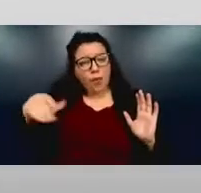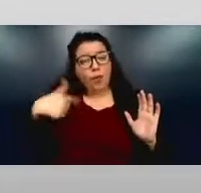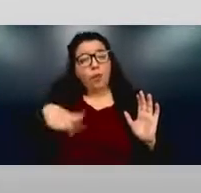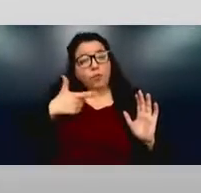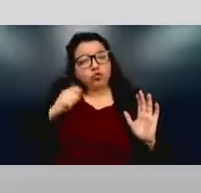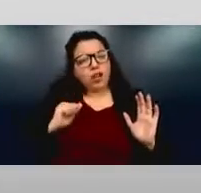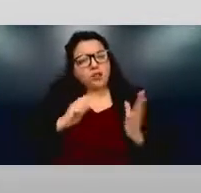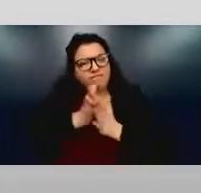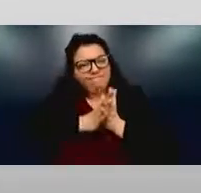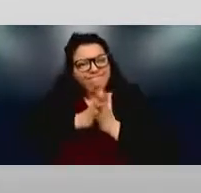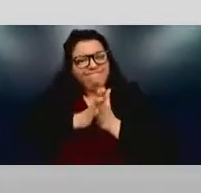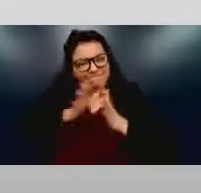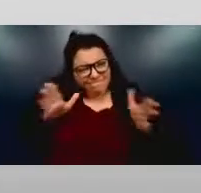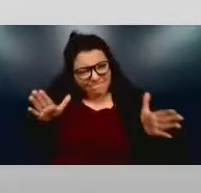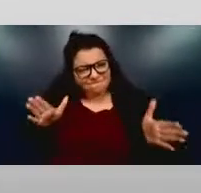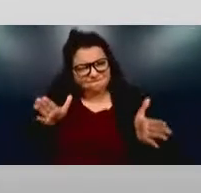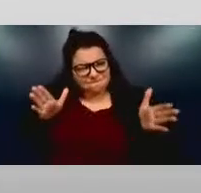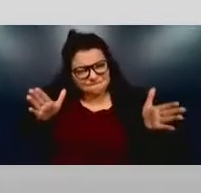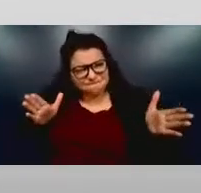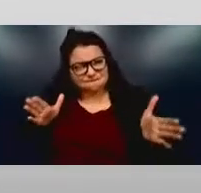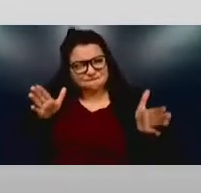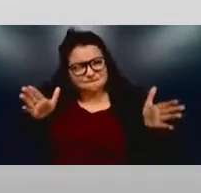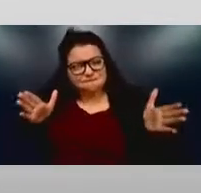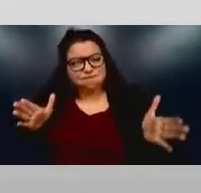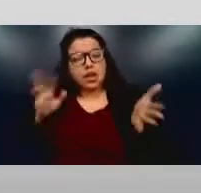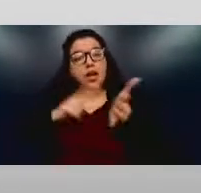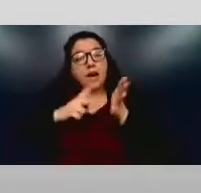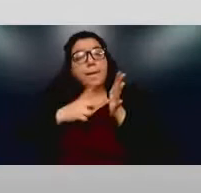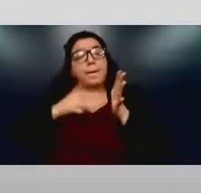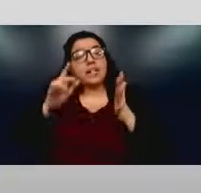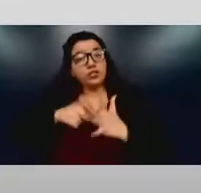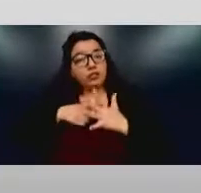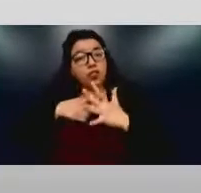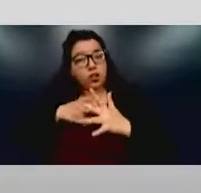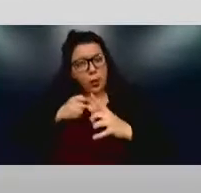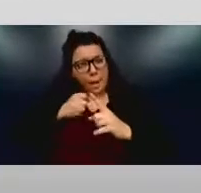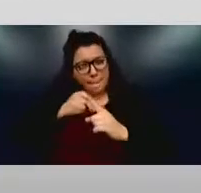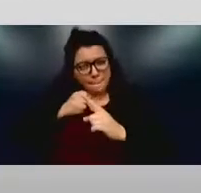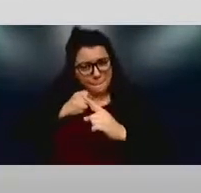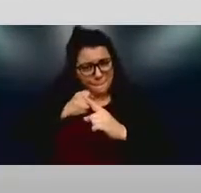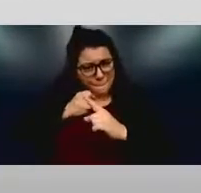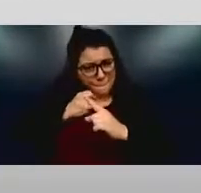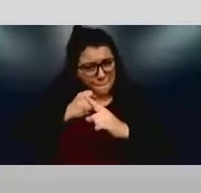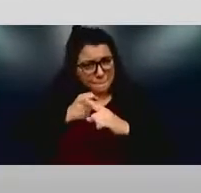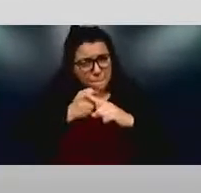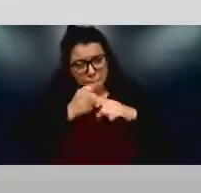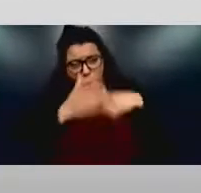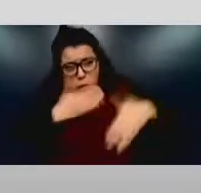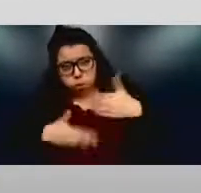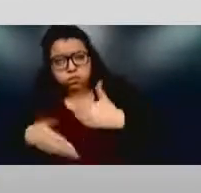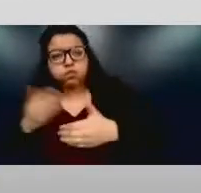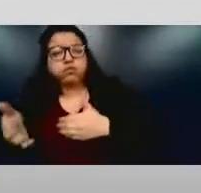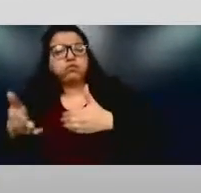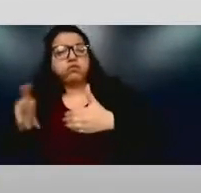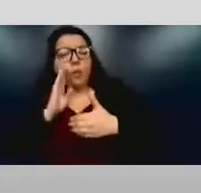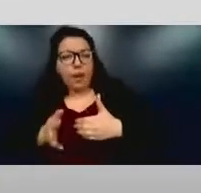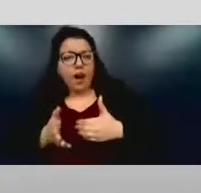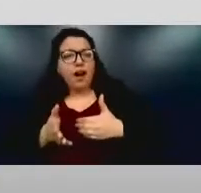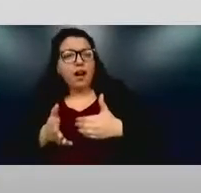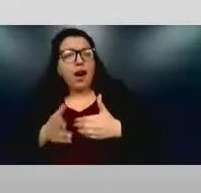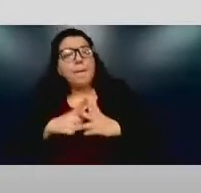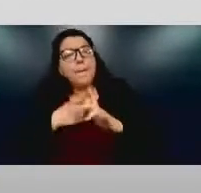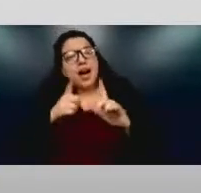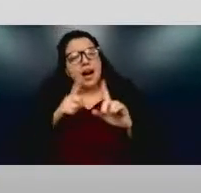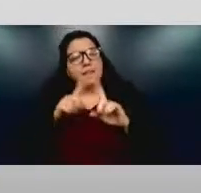once we really hit that thing, it's going to start at things are going to move quickly after that point. think once we finally kind of